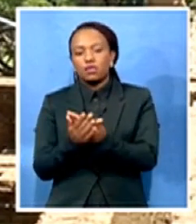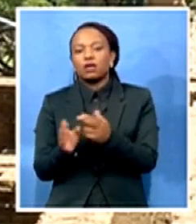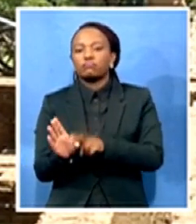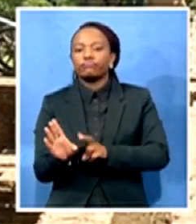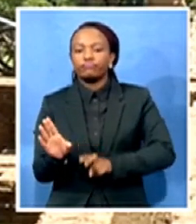Pretoria.